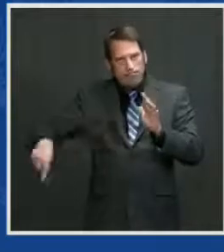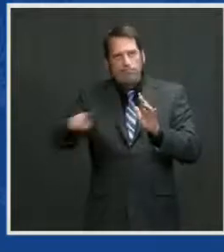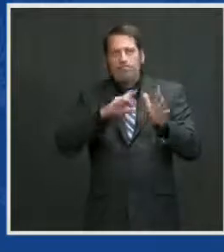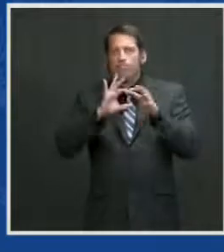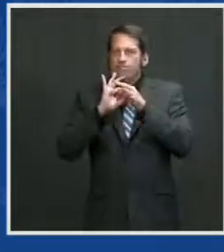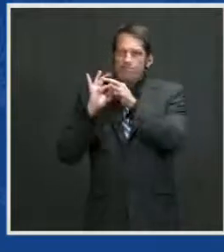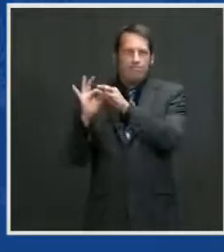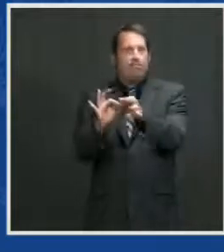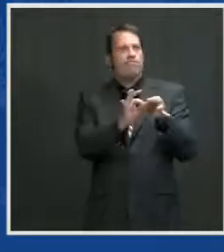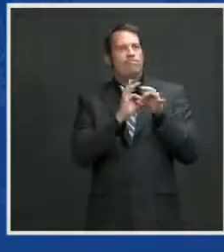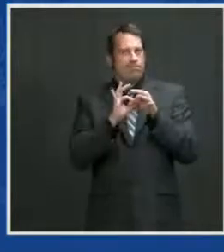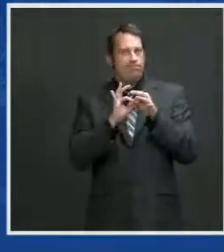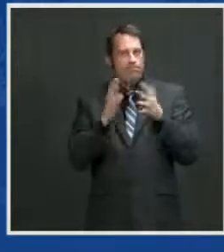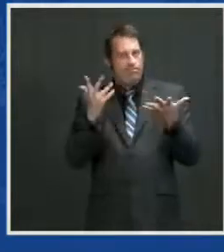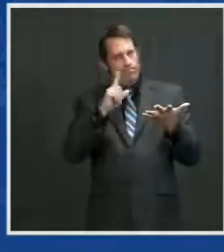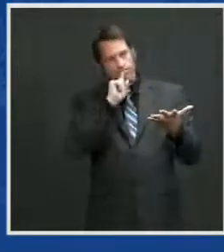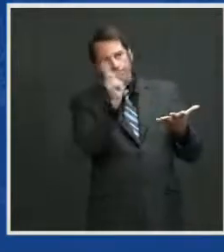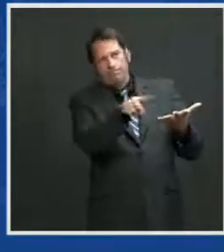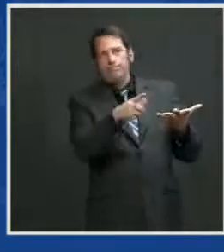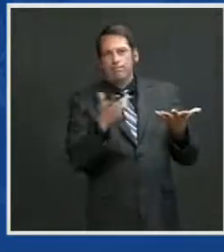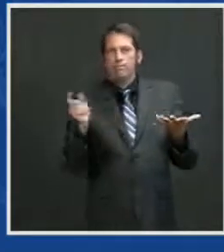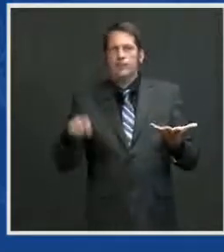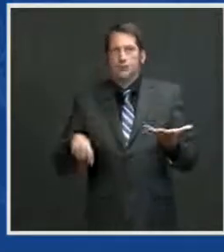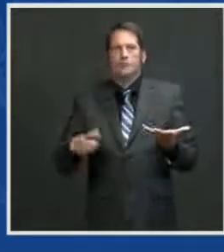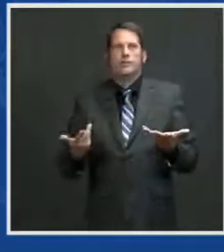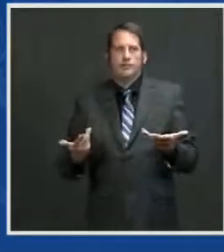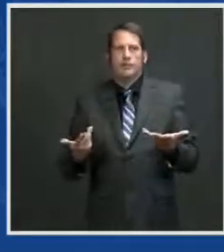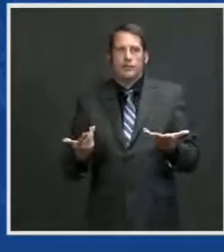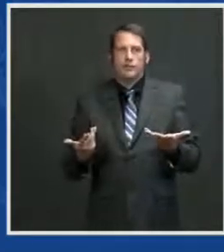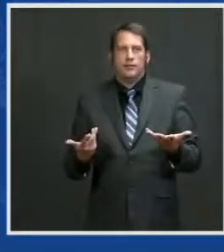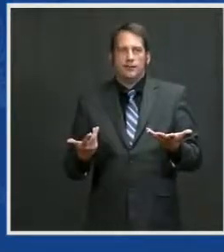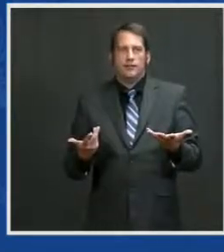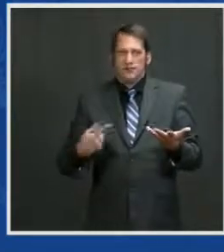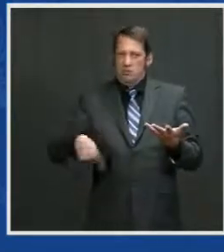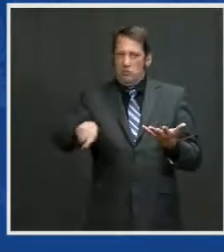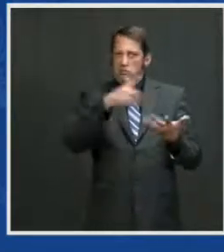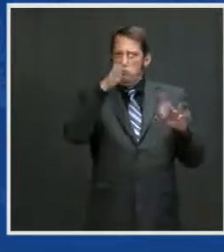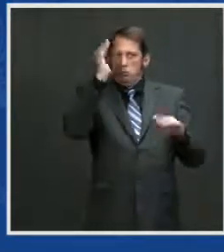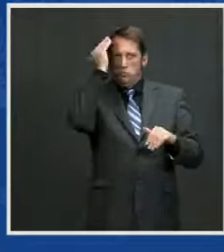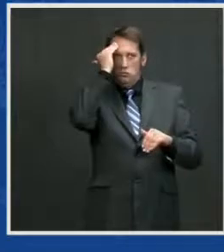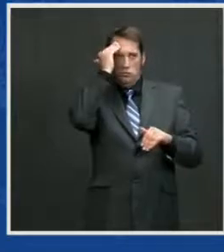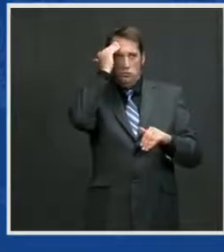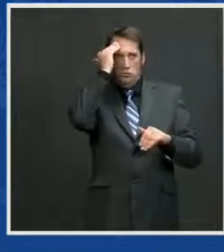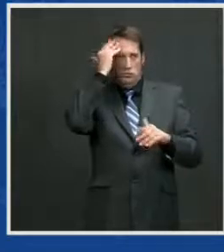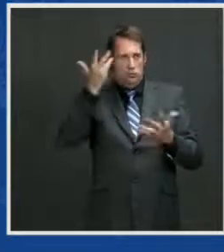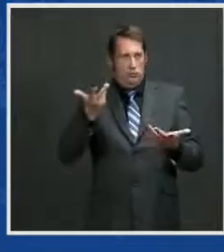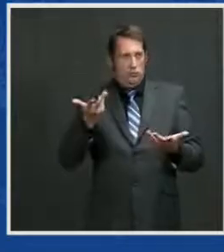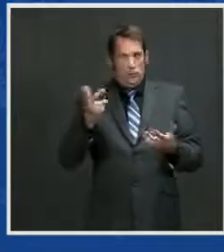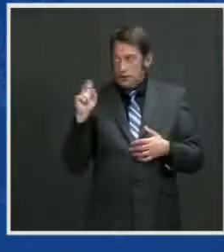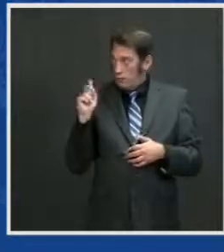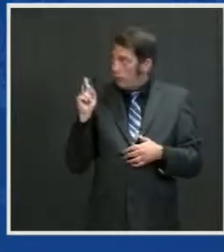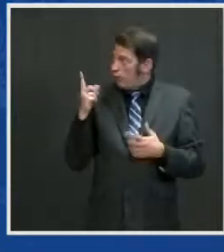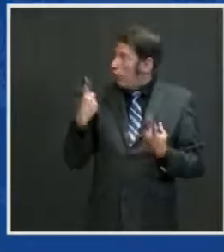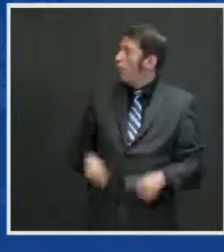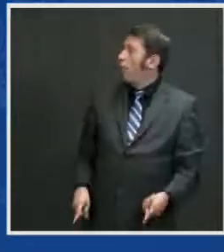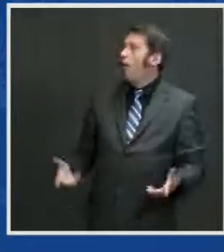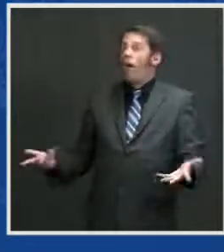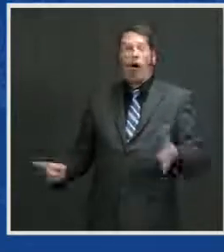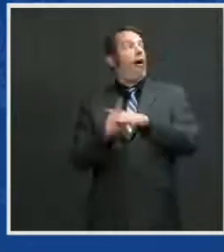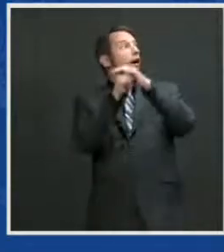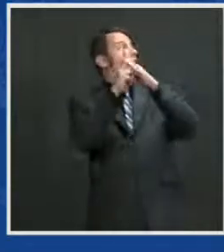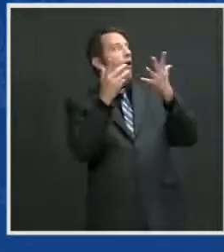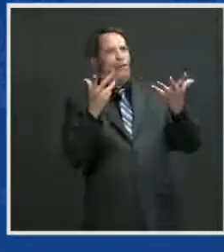can. But you know better than anyone that democracy doesn't happen by accident. We have to defend it.